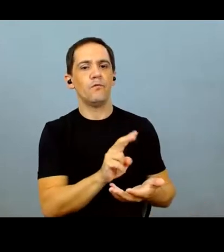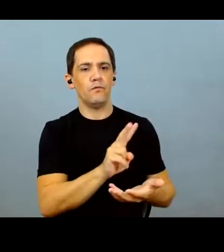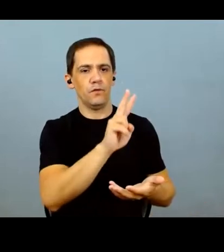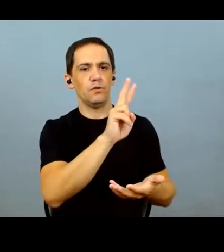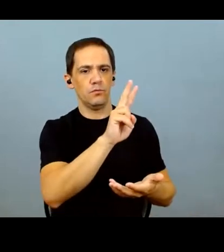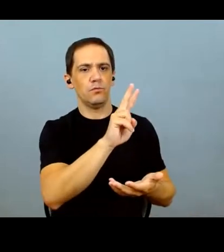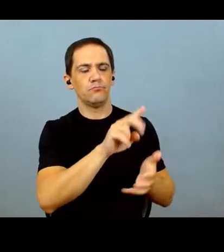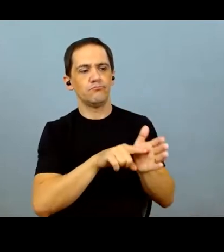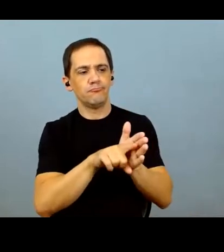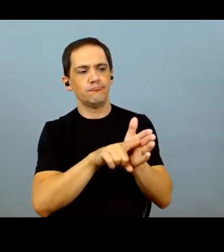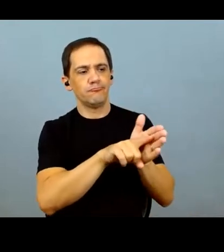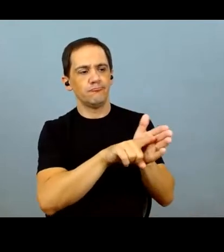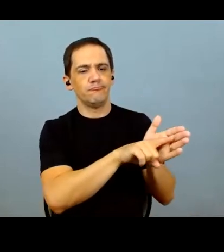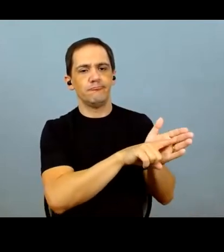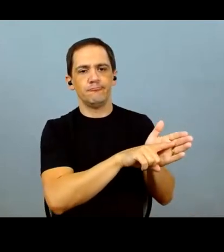this year.